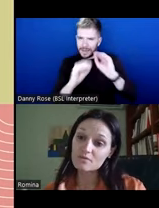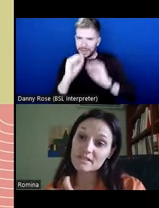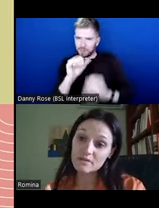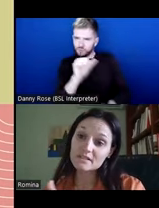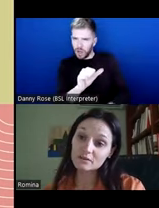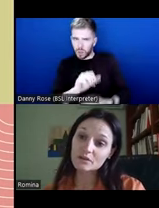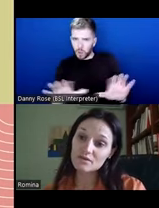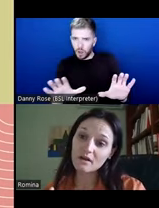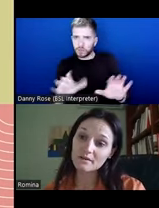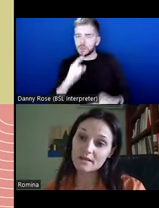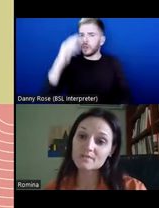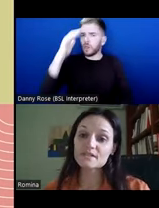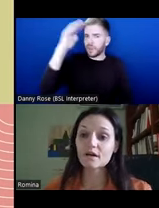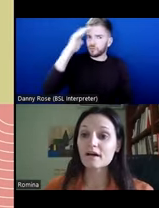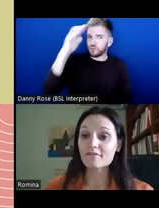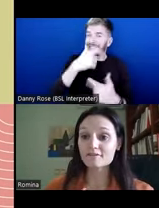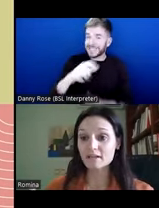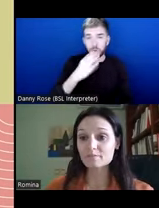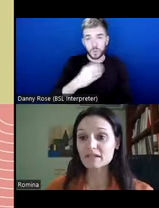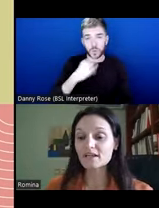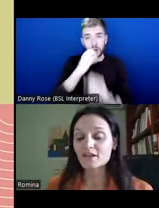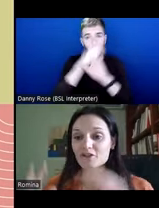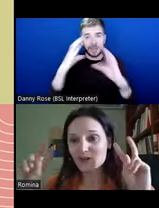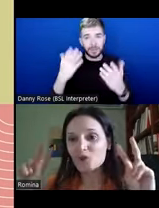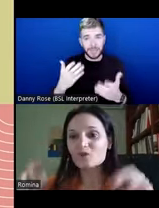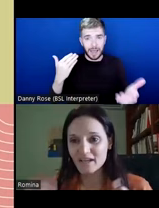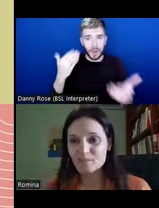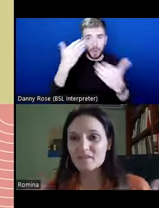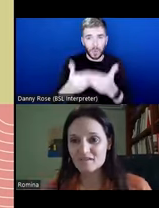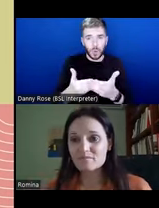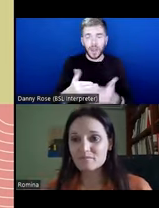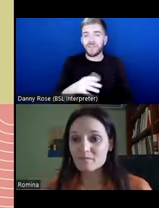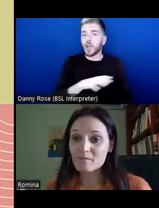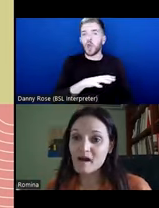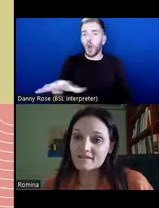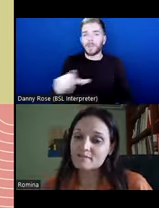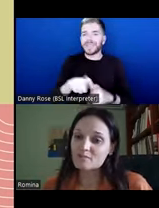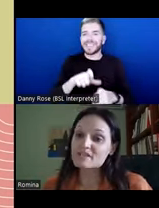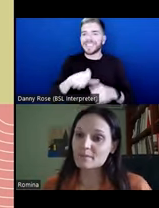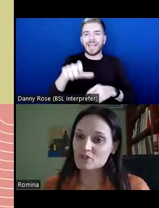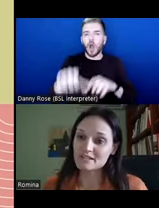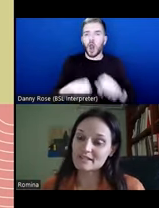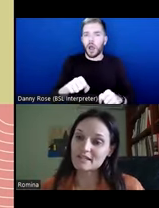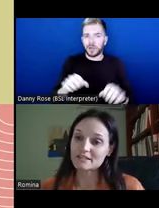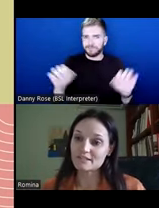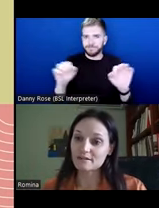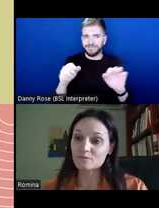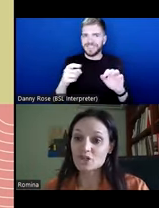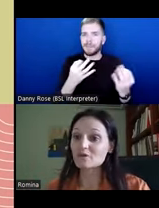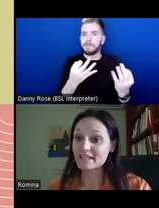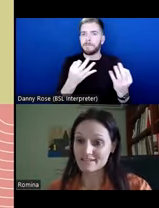that we still use and concepts have not been decolonized by these biased perceptions and